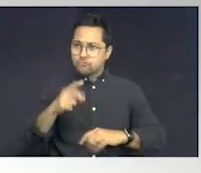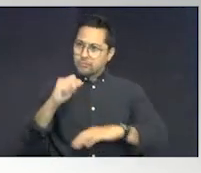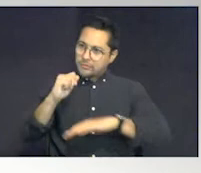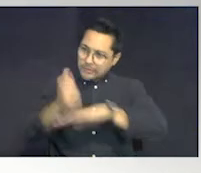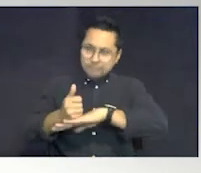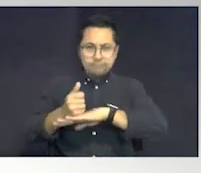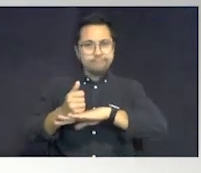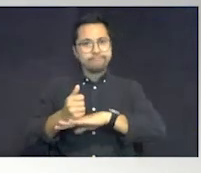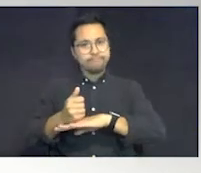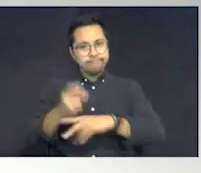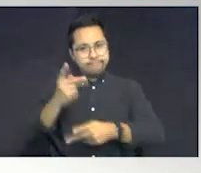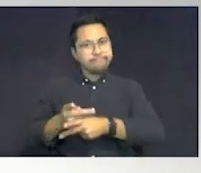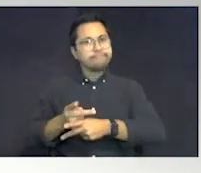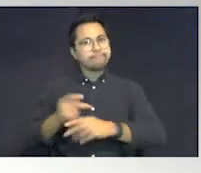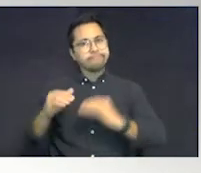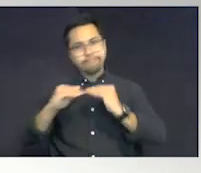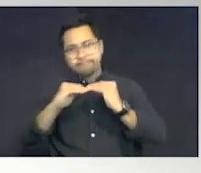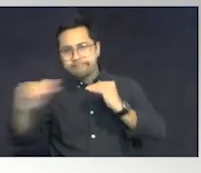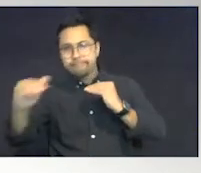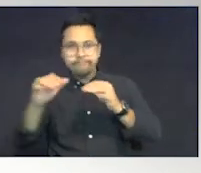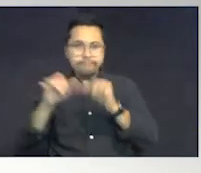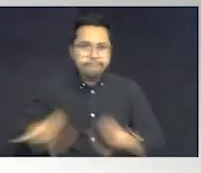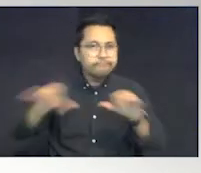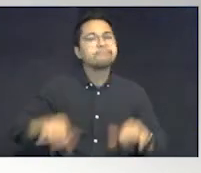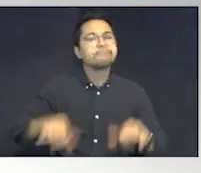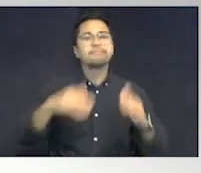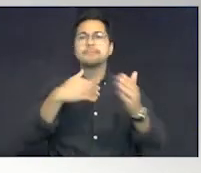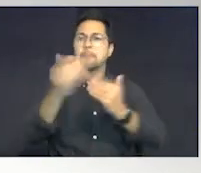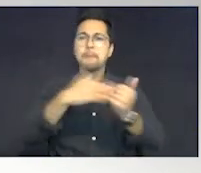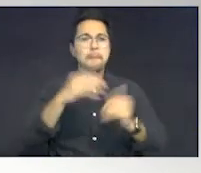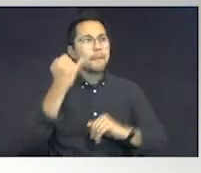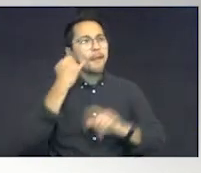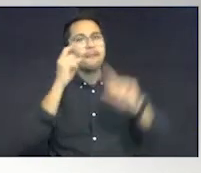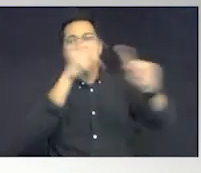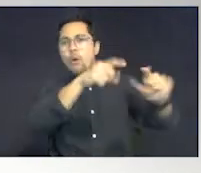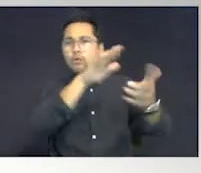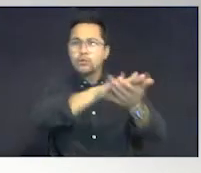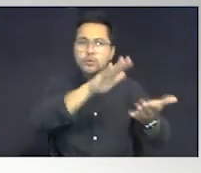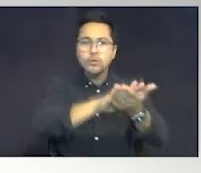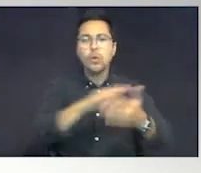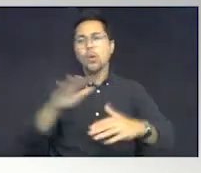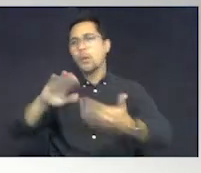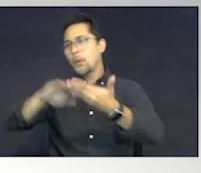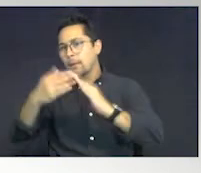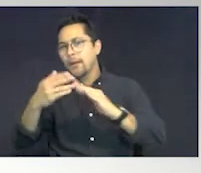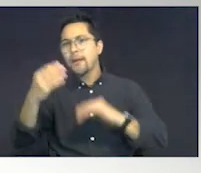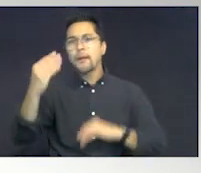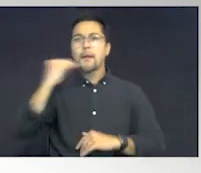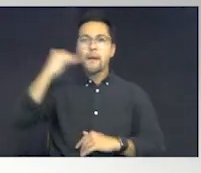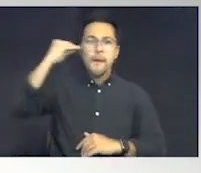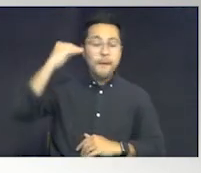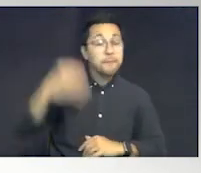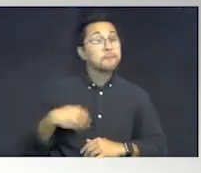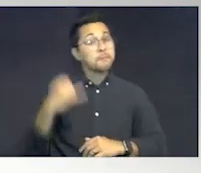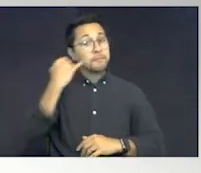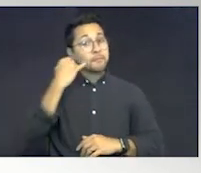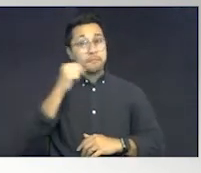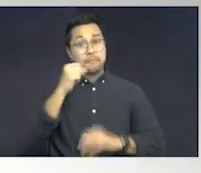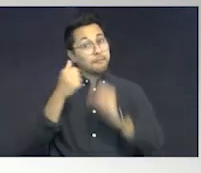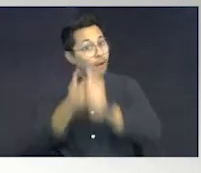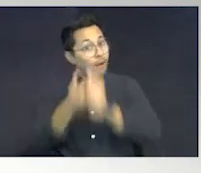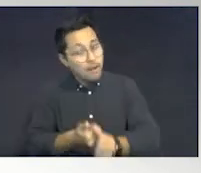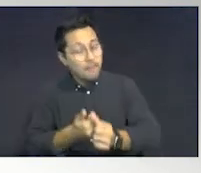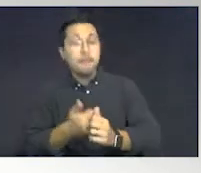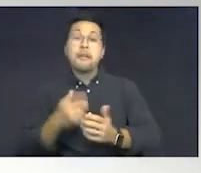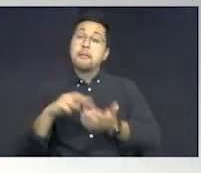the same, regardless of school, community, and home. If it is not, the chances